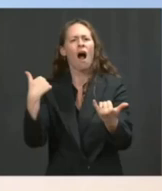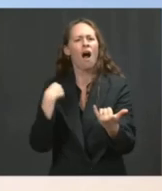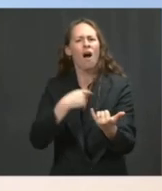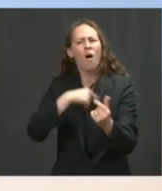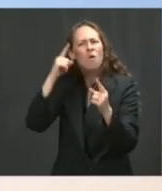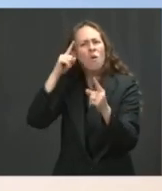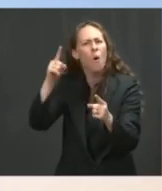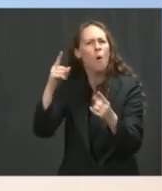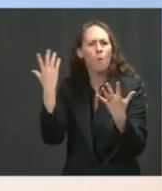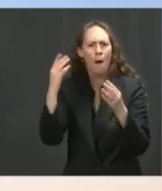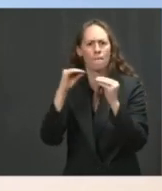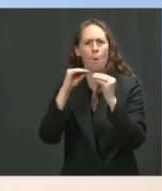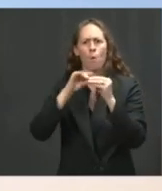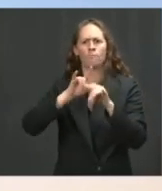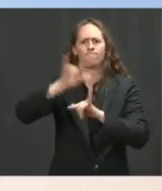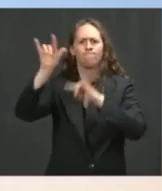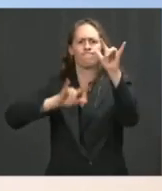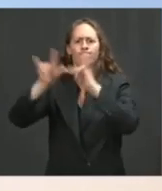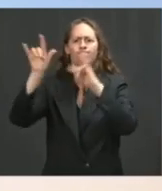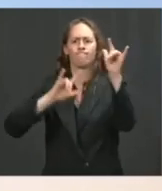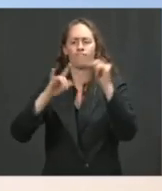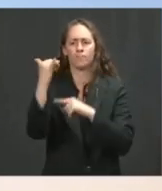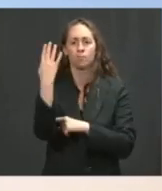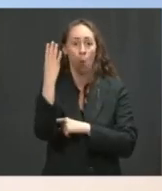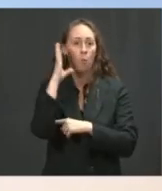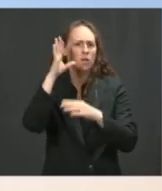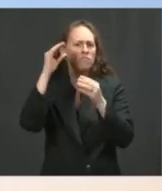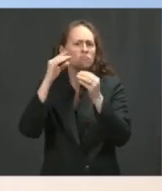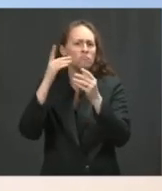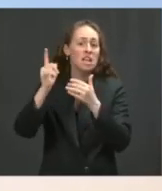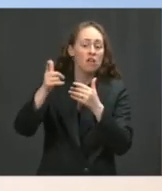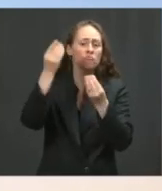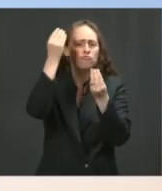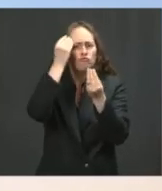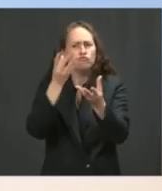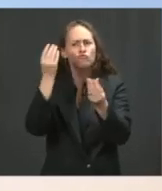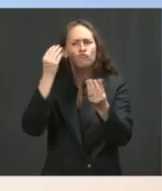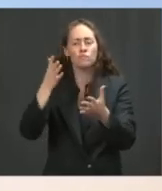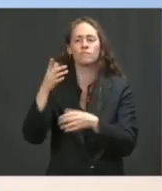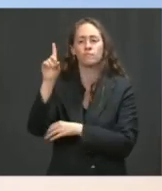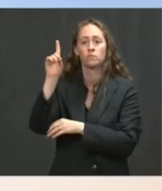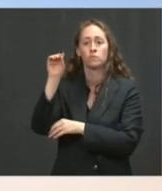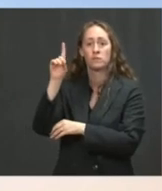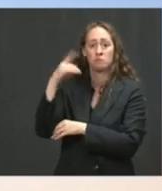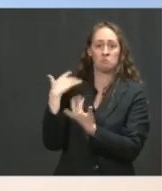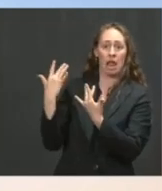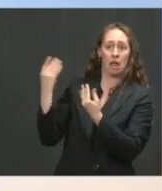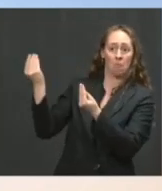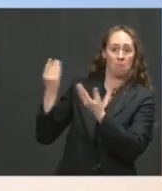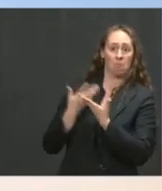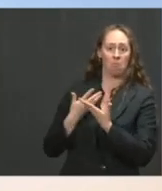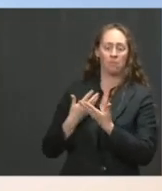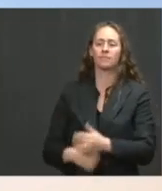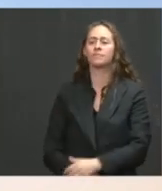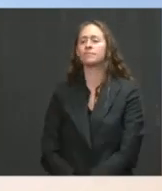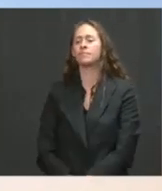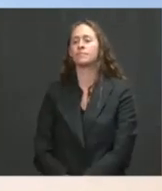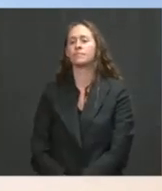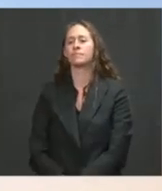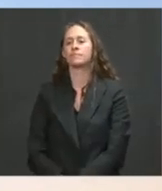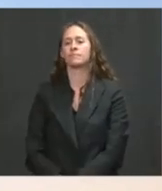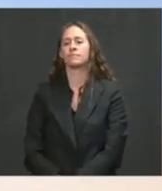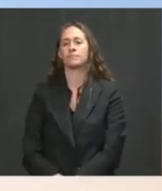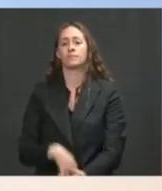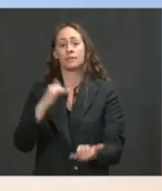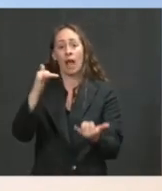be operational updates that will be provided on a regular basis by the Department of Defense, but as you saw them brief out, our focus over the last 24 to